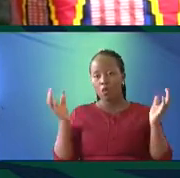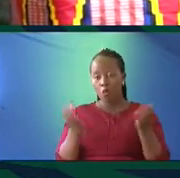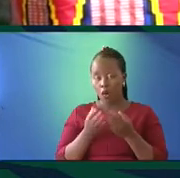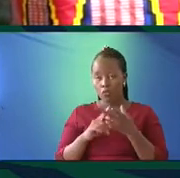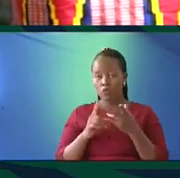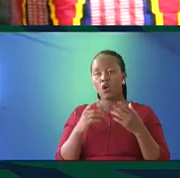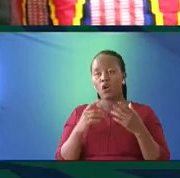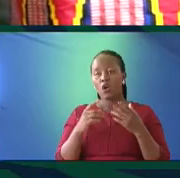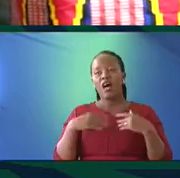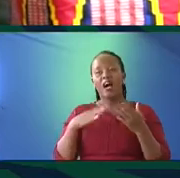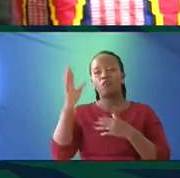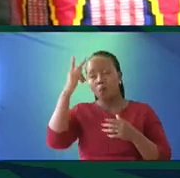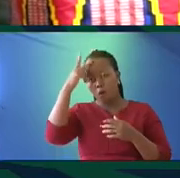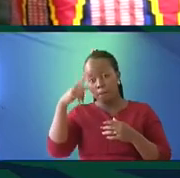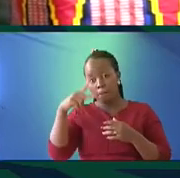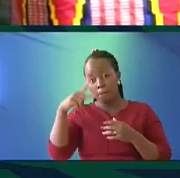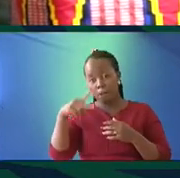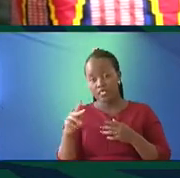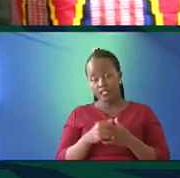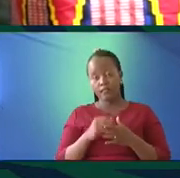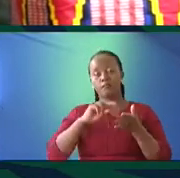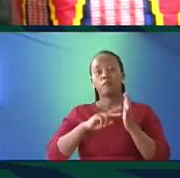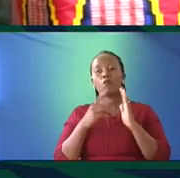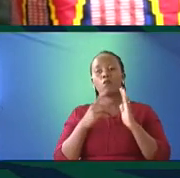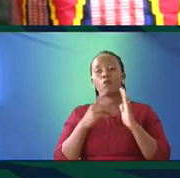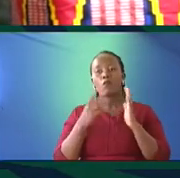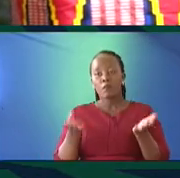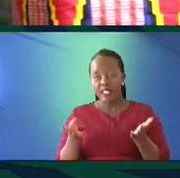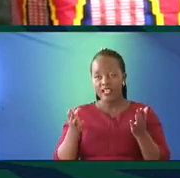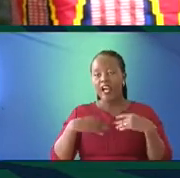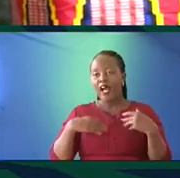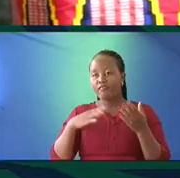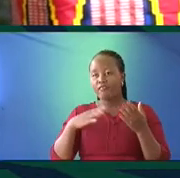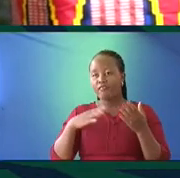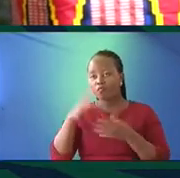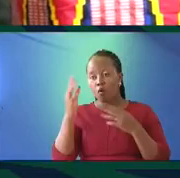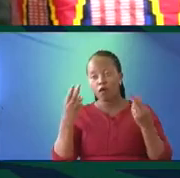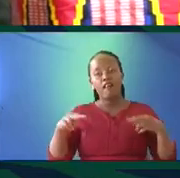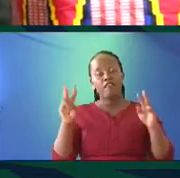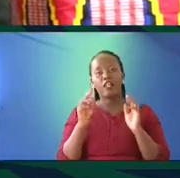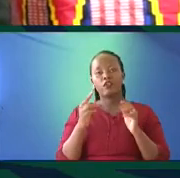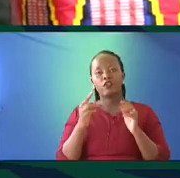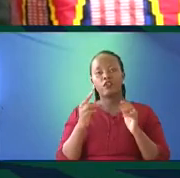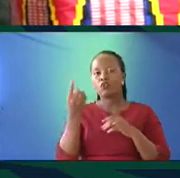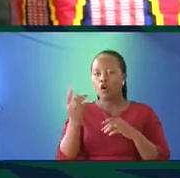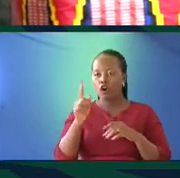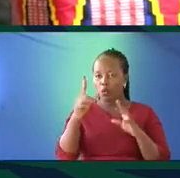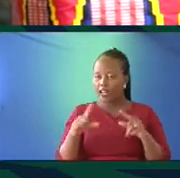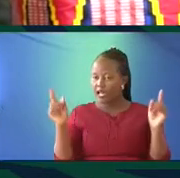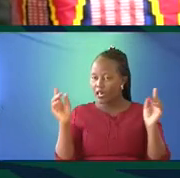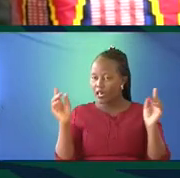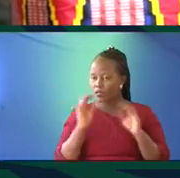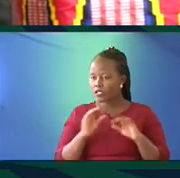have multilingual policies, and that means giving value, valorizing not just one language, but several